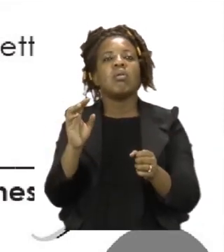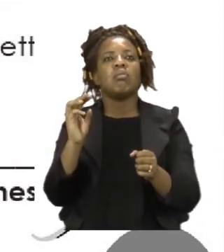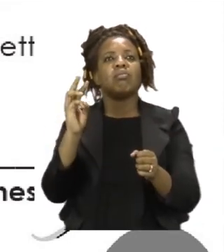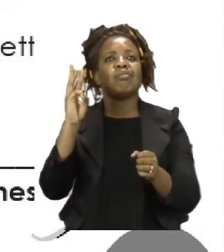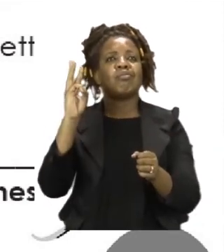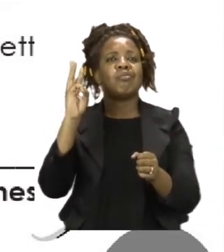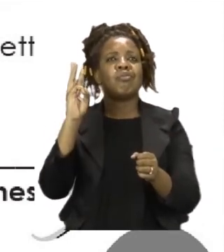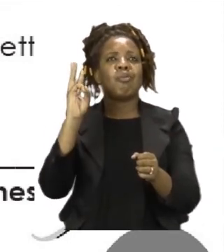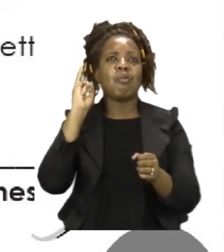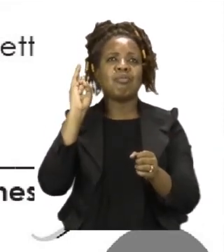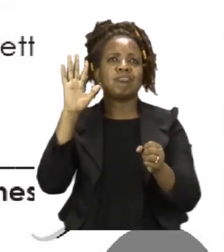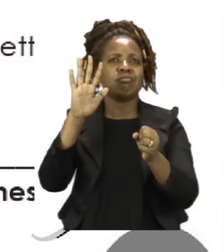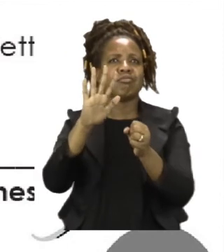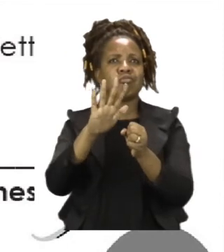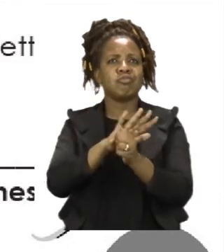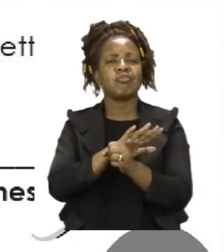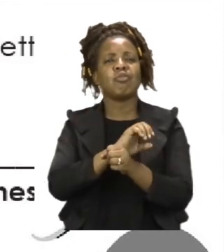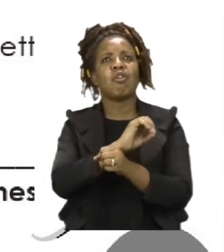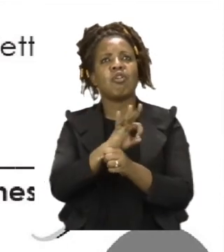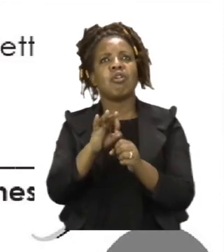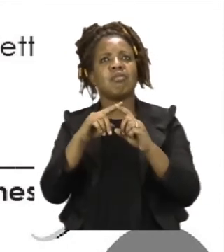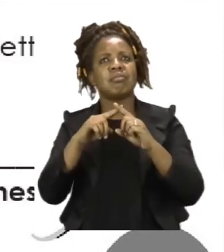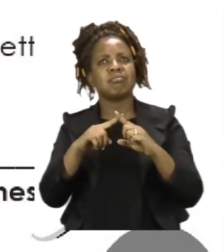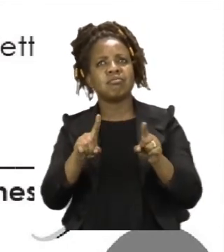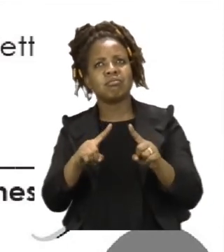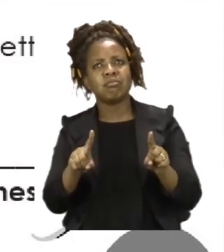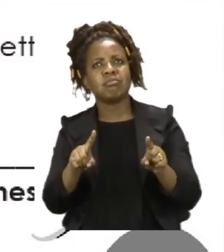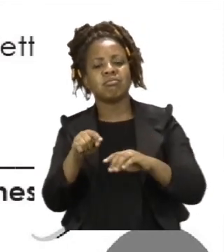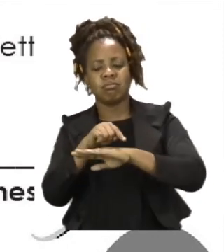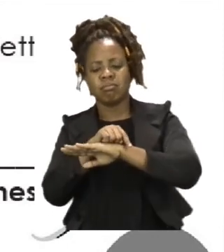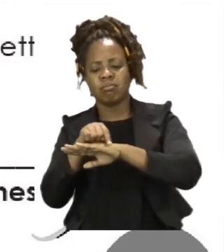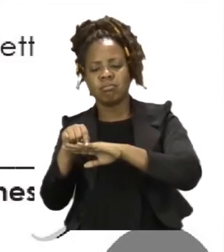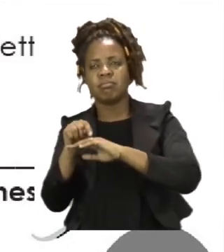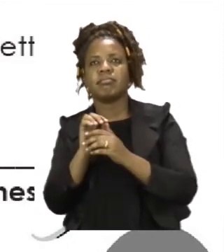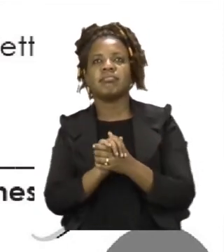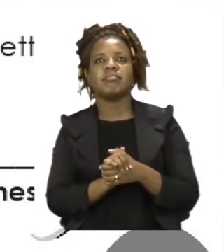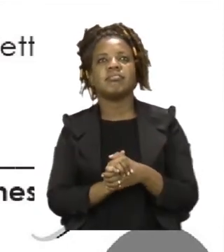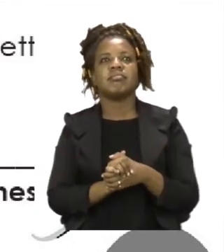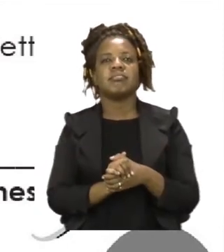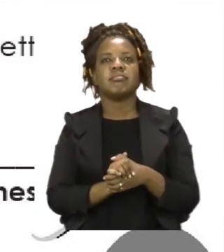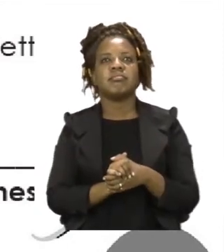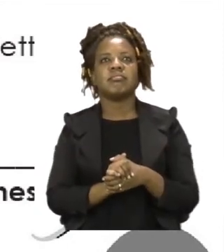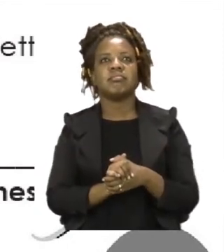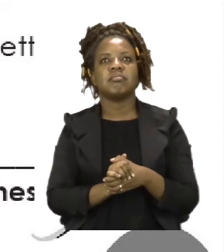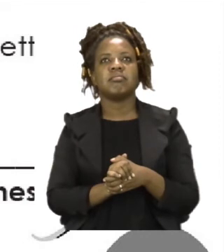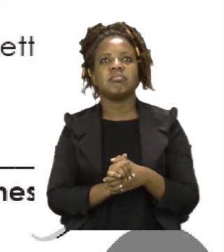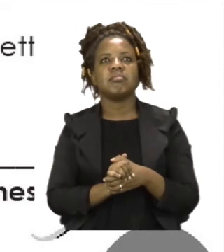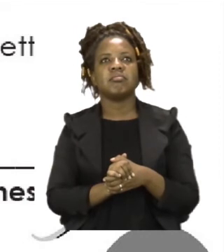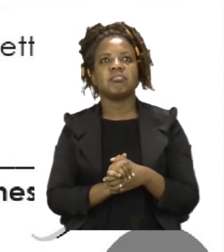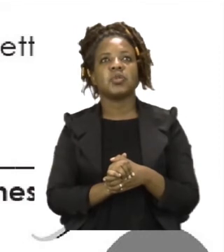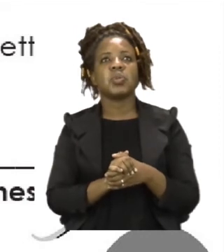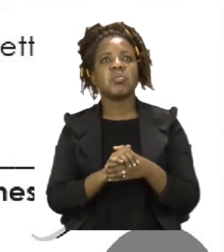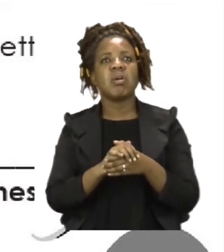pond was full of different dash. Now when something is full of